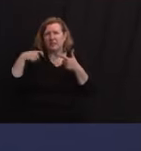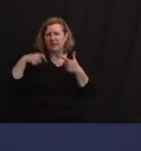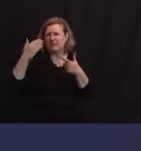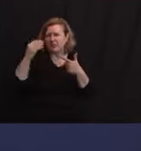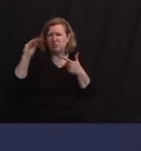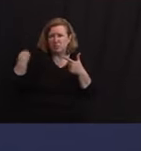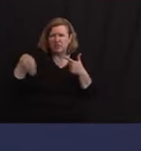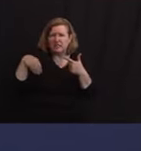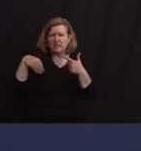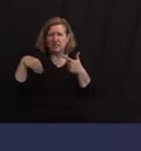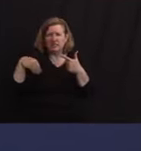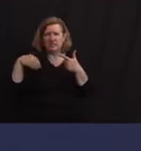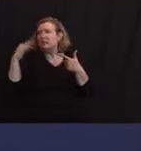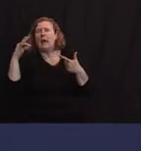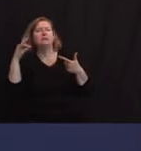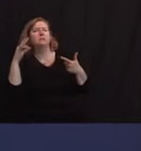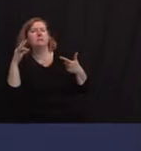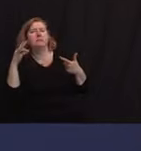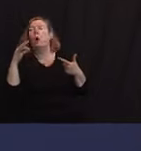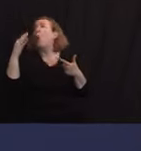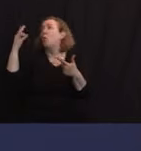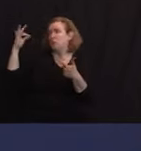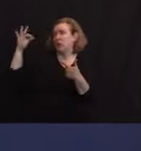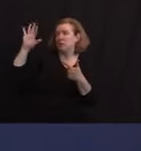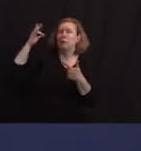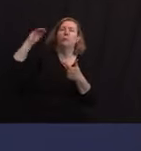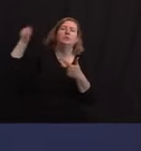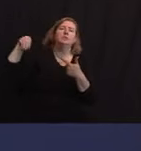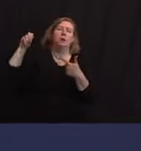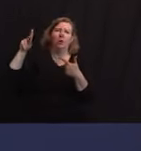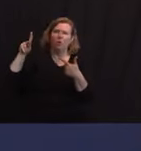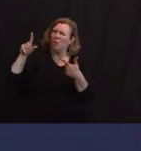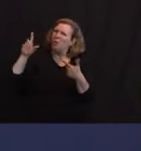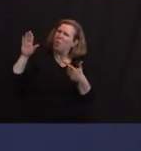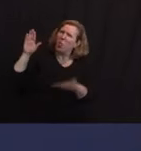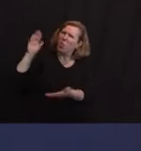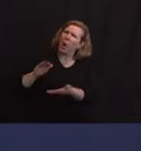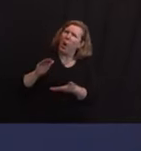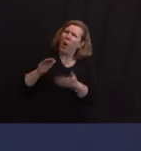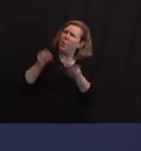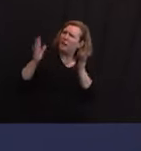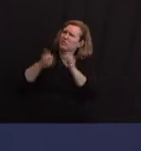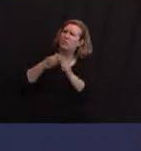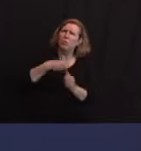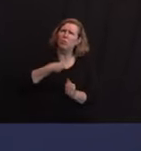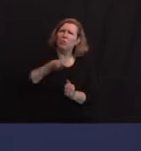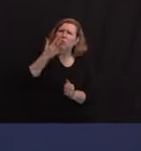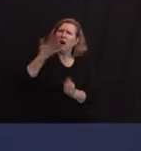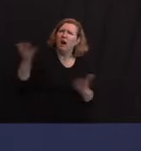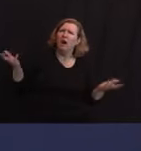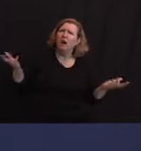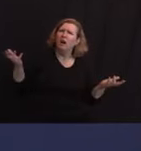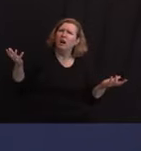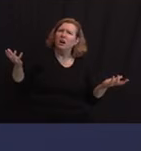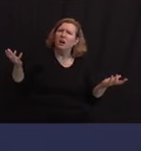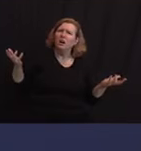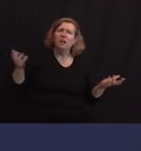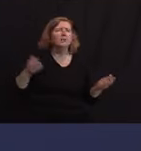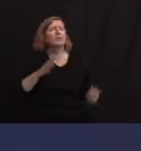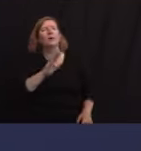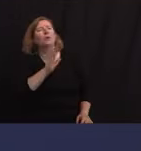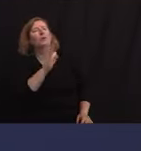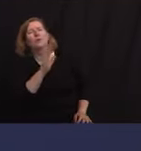19, I believe. Okay, 19%. Shockingly low still compared to whites, 56% or 7%. No, that's not what she meant. She meant